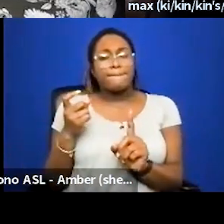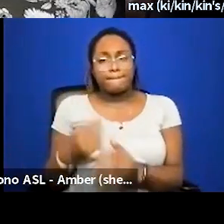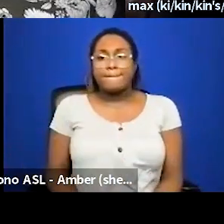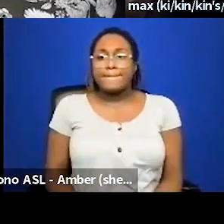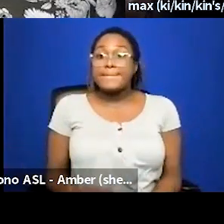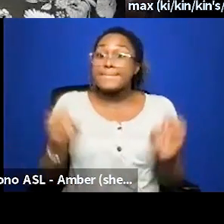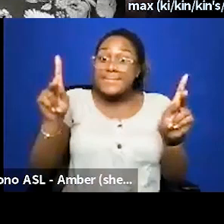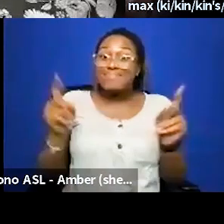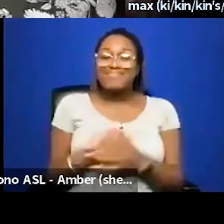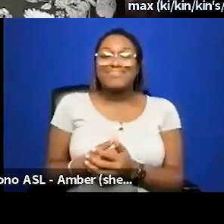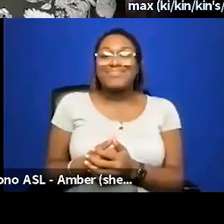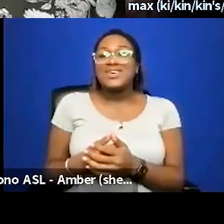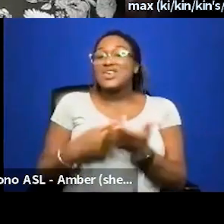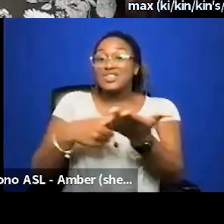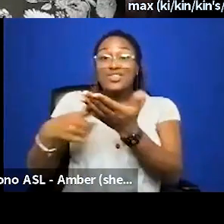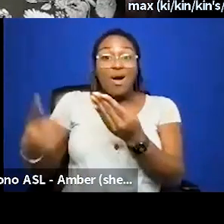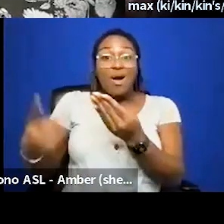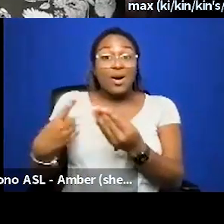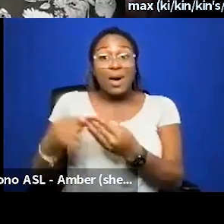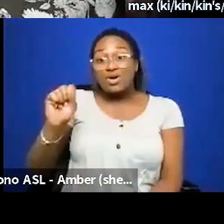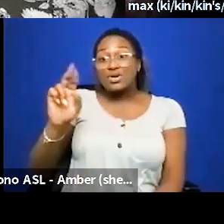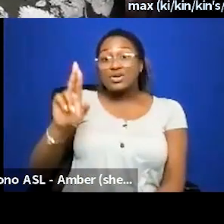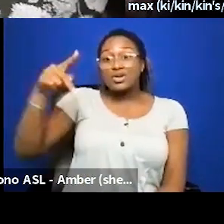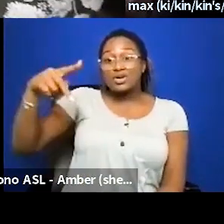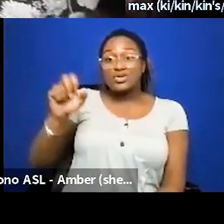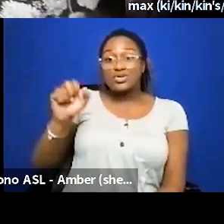okay so let's talk about super fat um